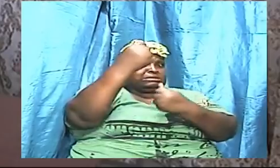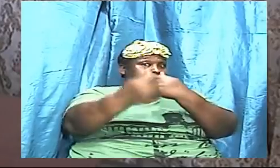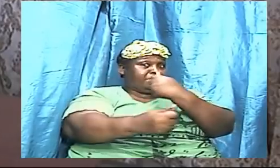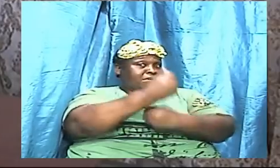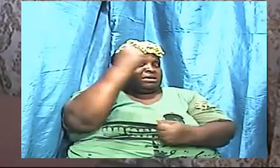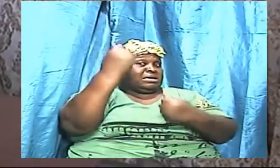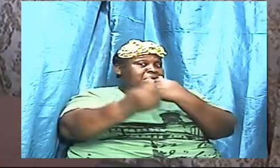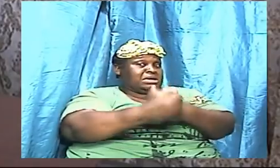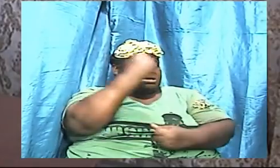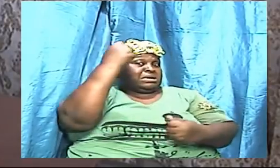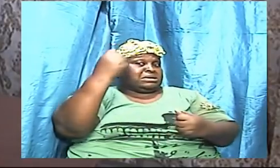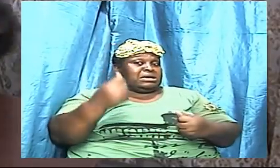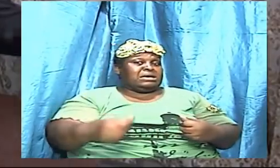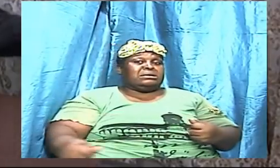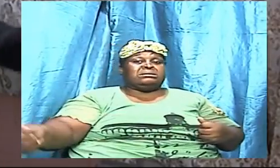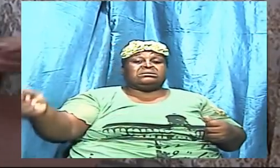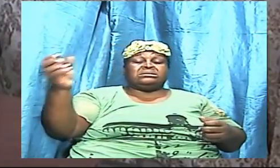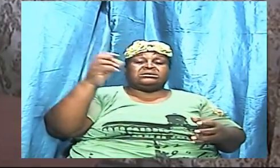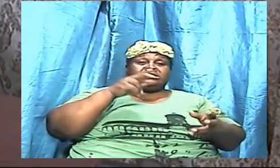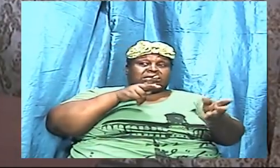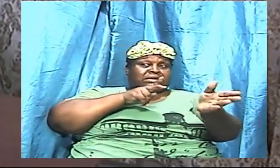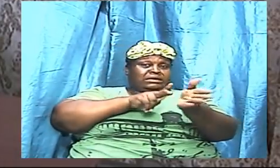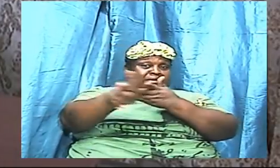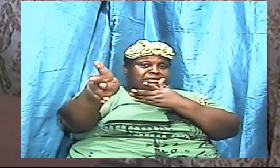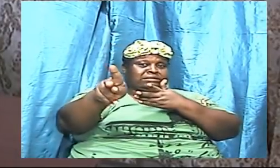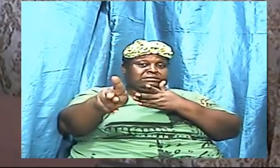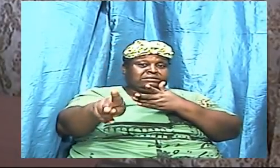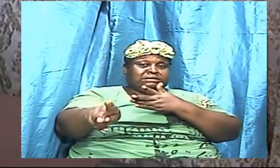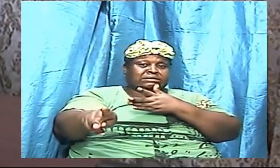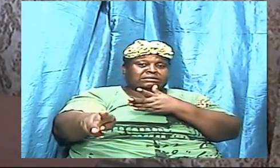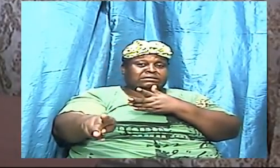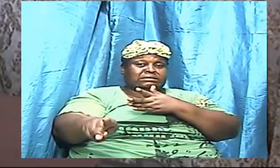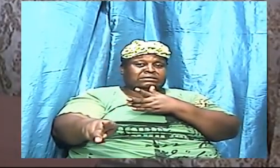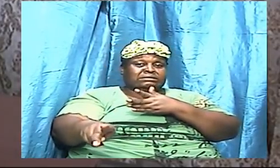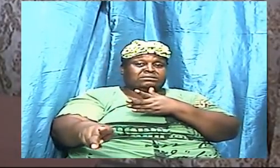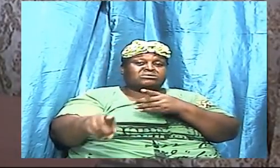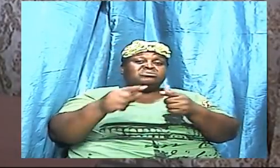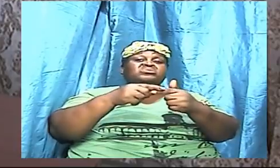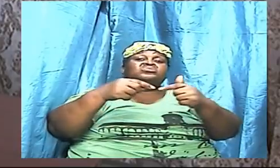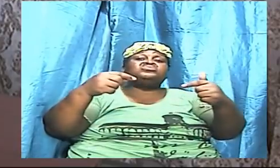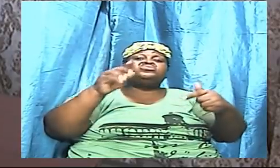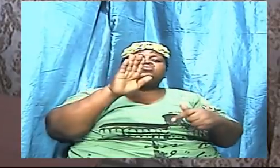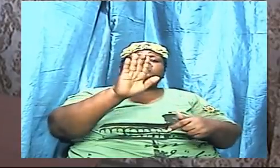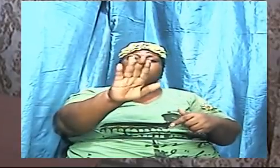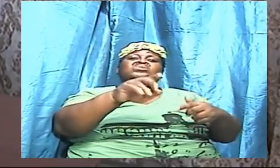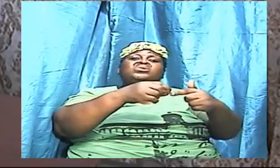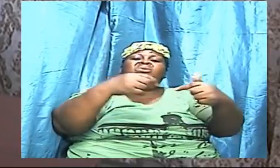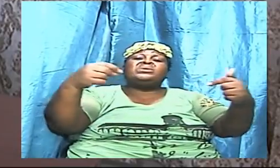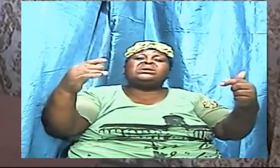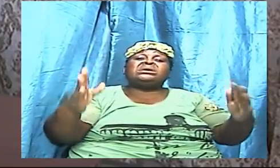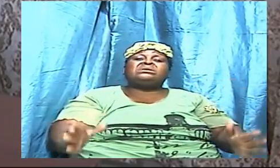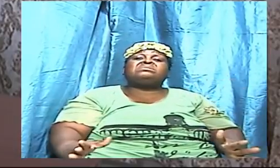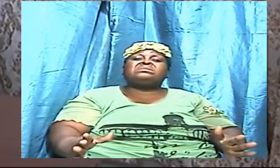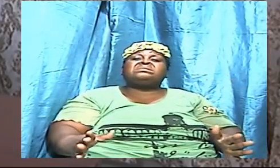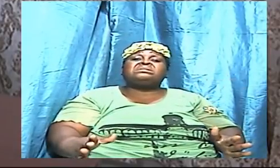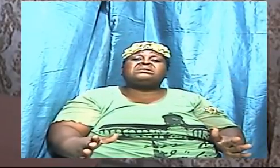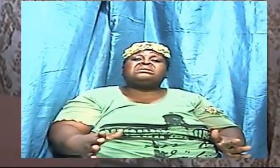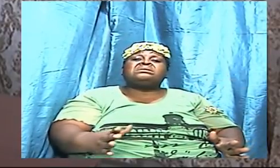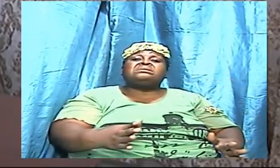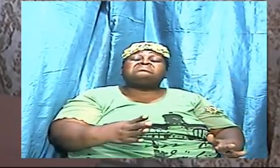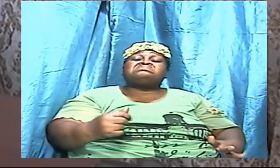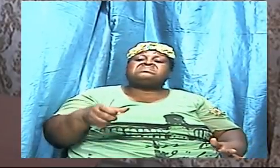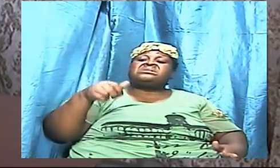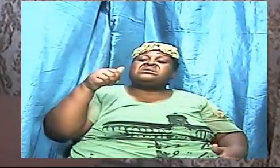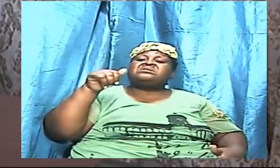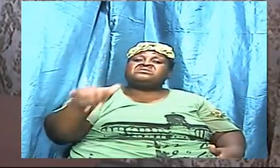significant damage, collateral damage to the enemy. And that sword of